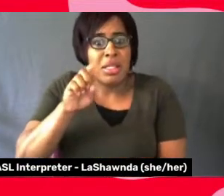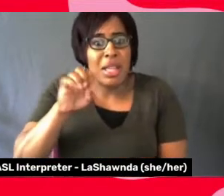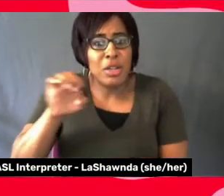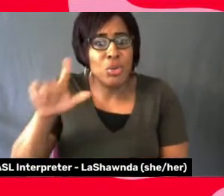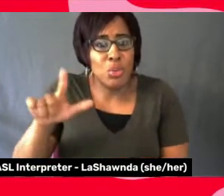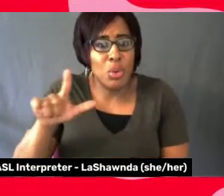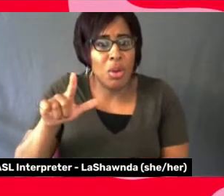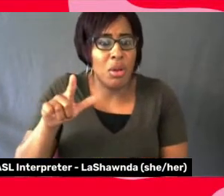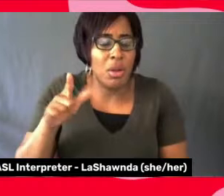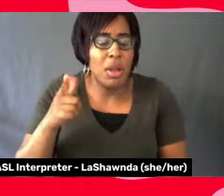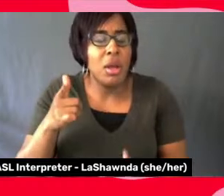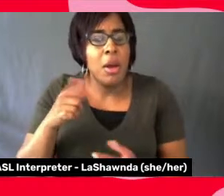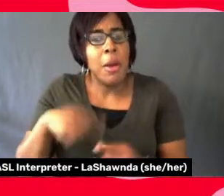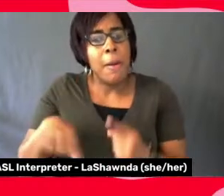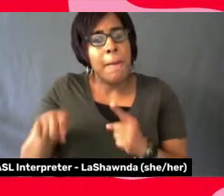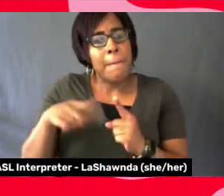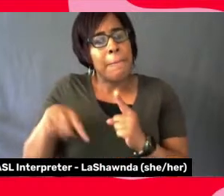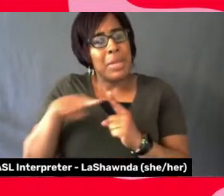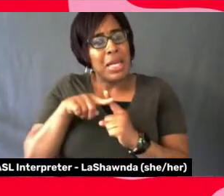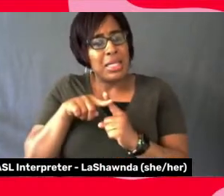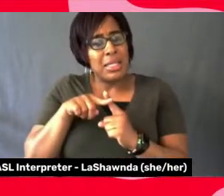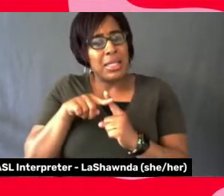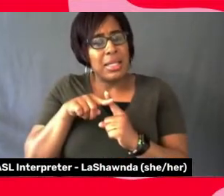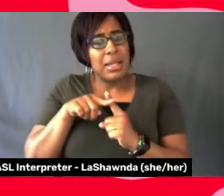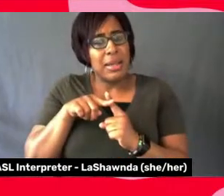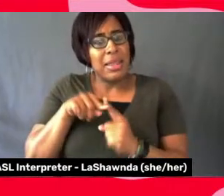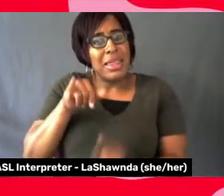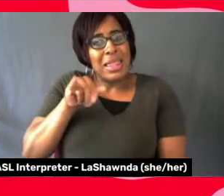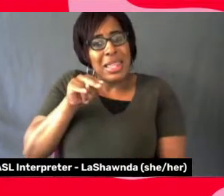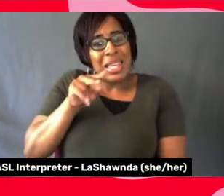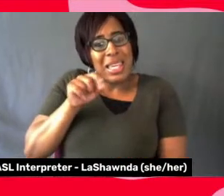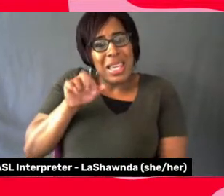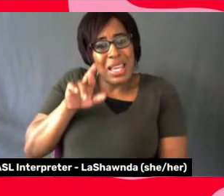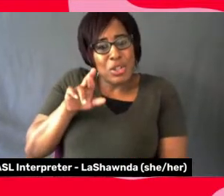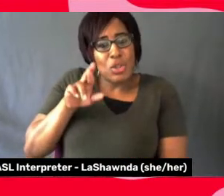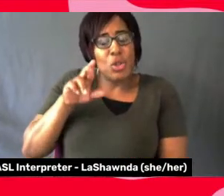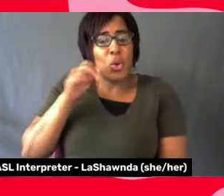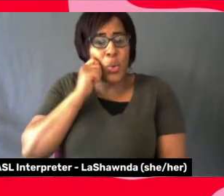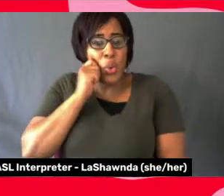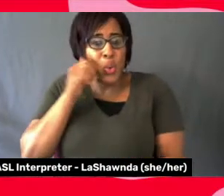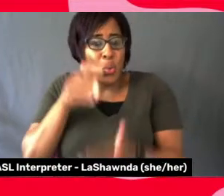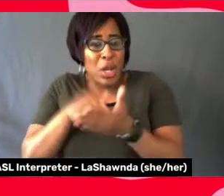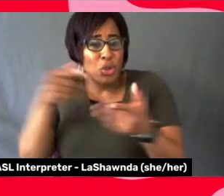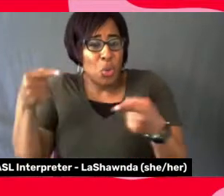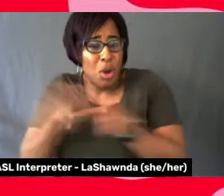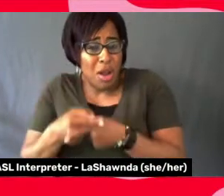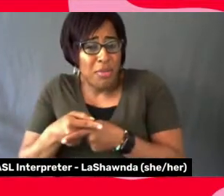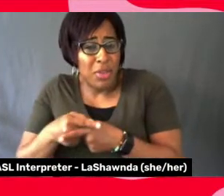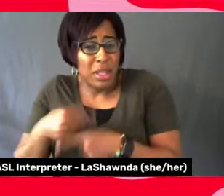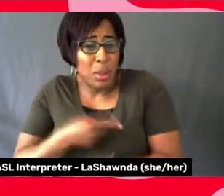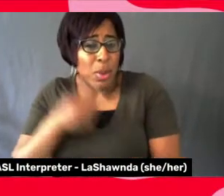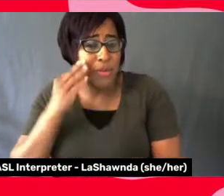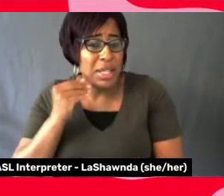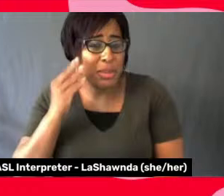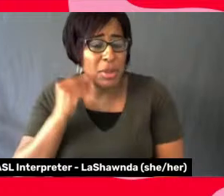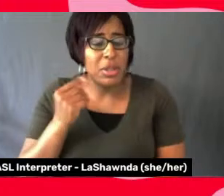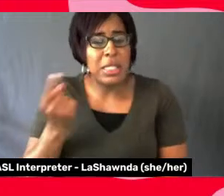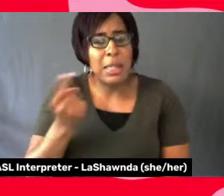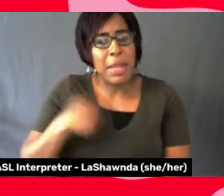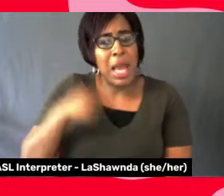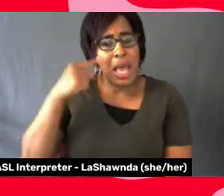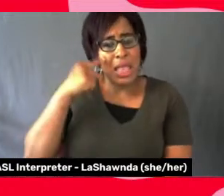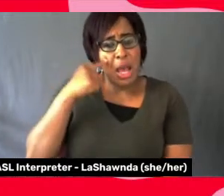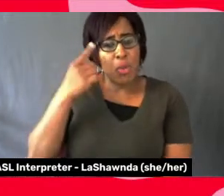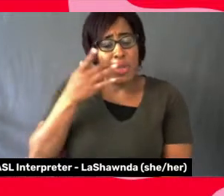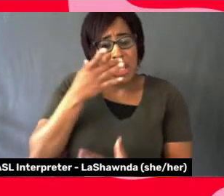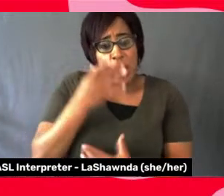conflict, inter racial conflict that we've had. One of the things that I thought was really interesting and that I, I didn't know